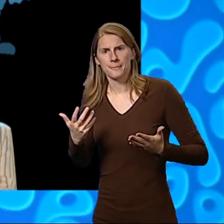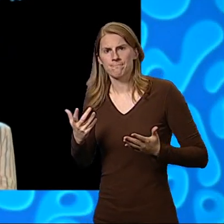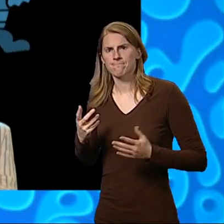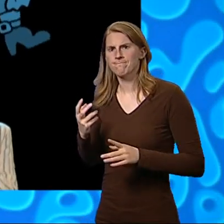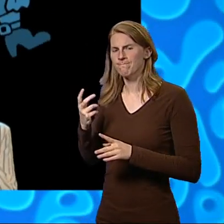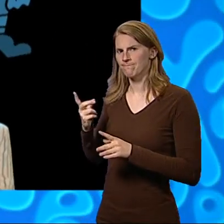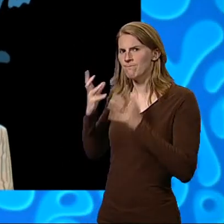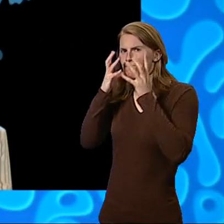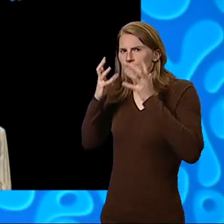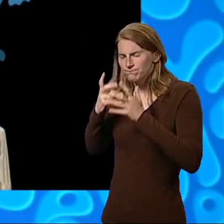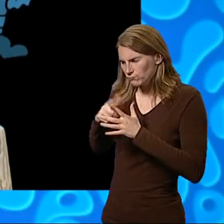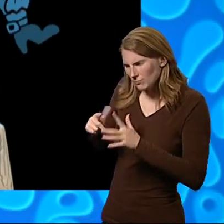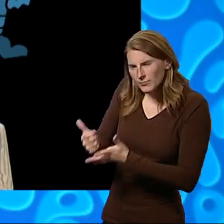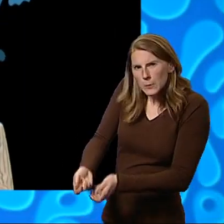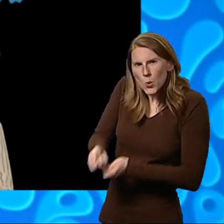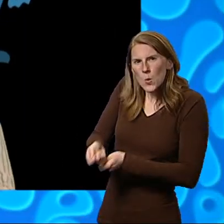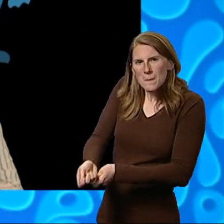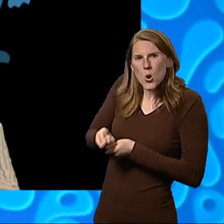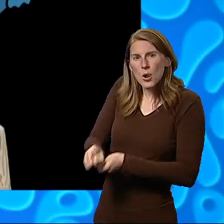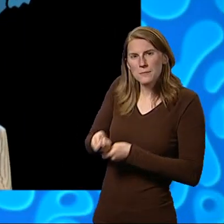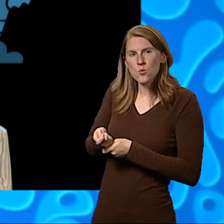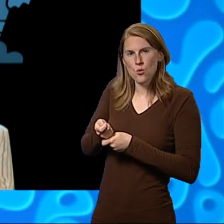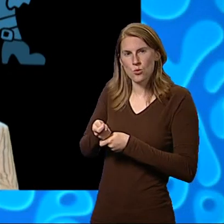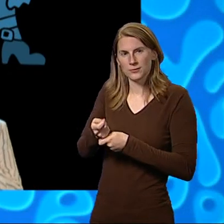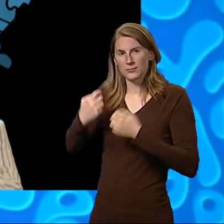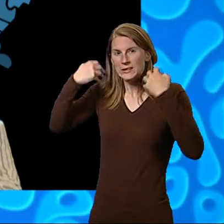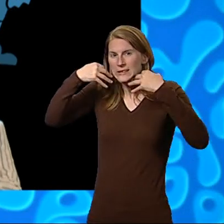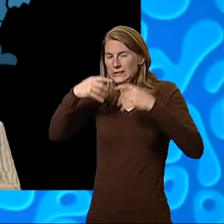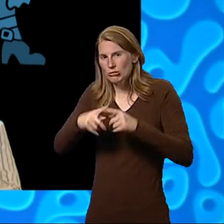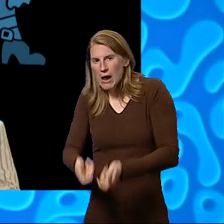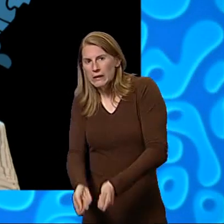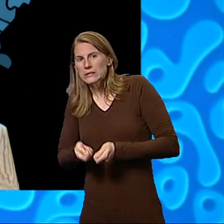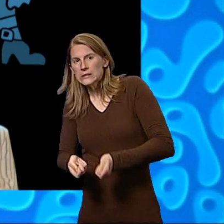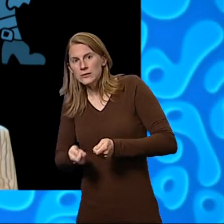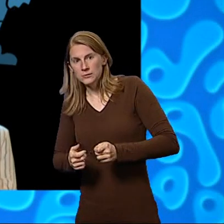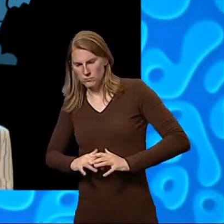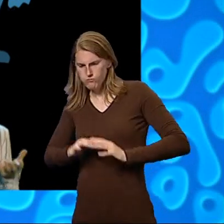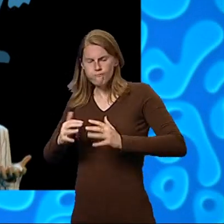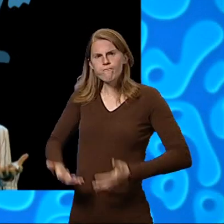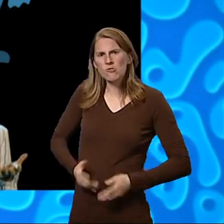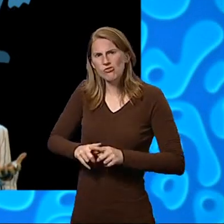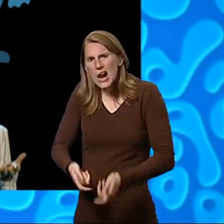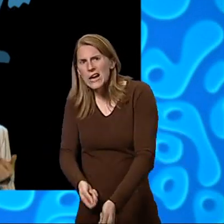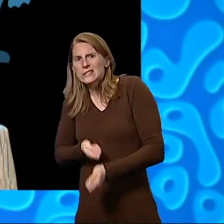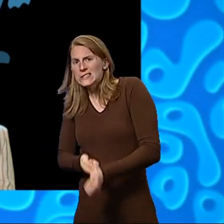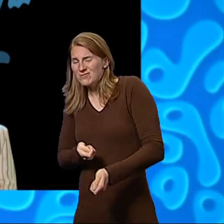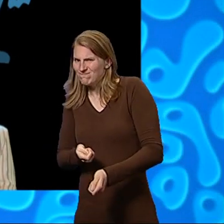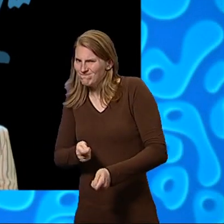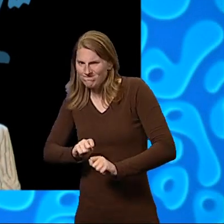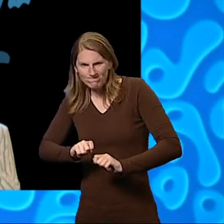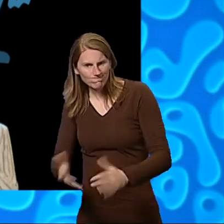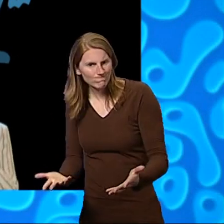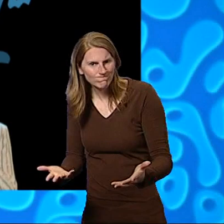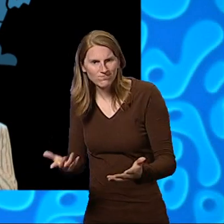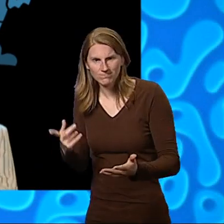pulled and pulled. Lily Lollop grabbed Fifi and Two Tooth Charlie pulled on Lily. But it was no good. Boris